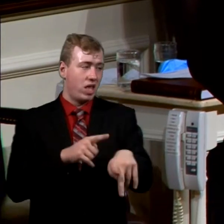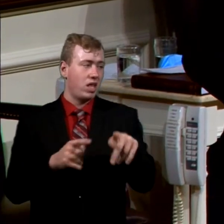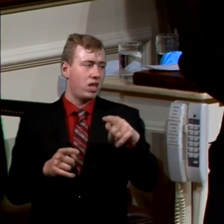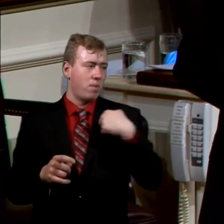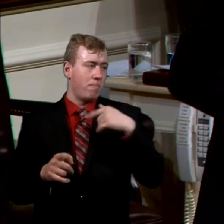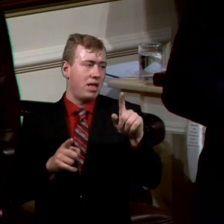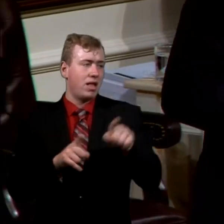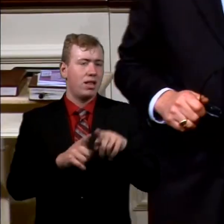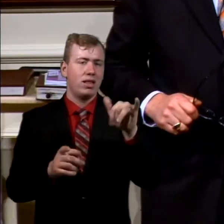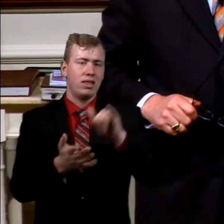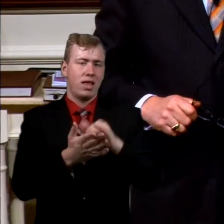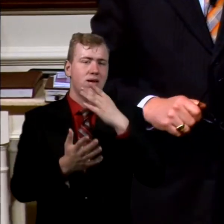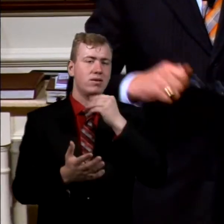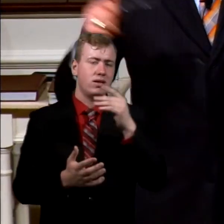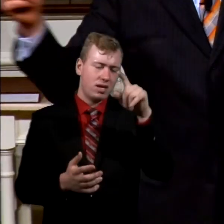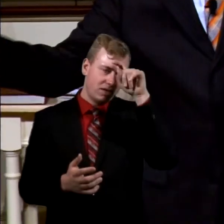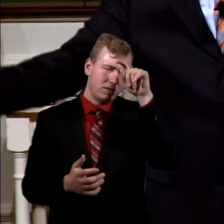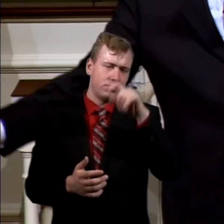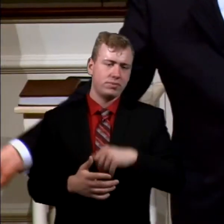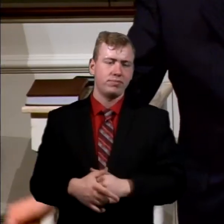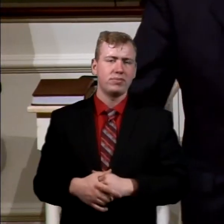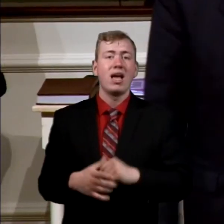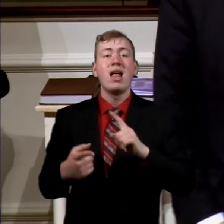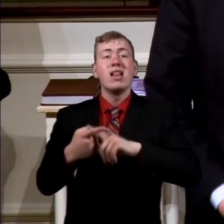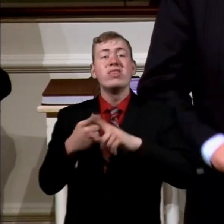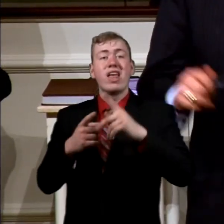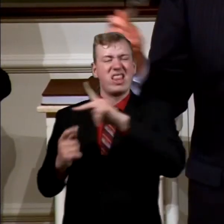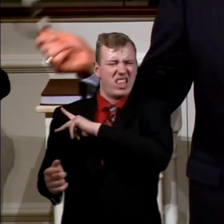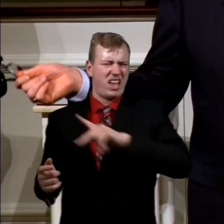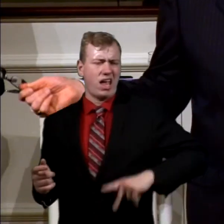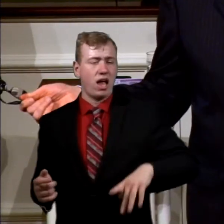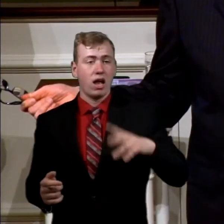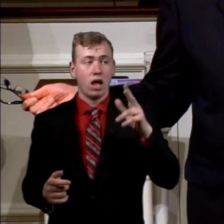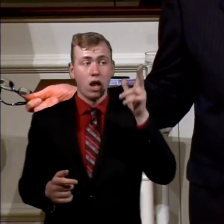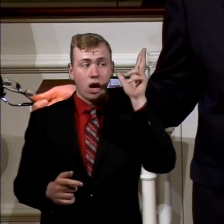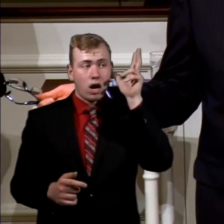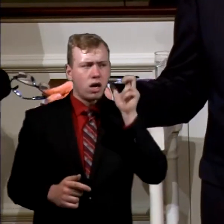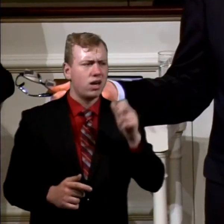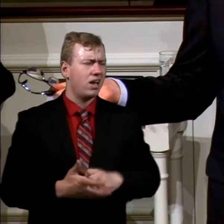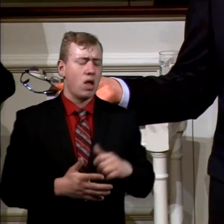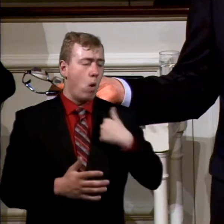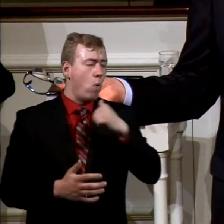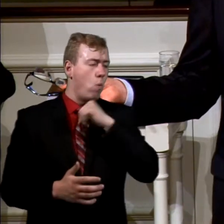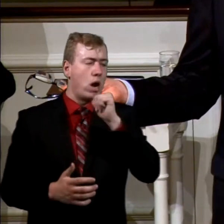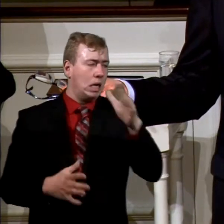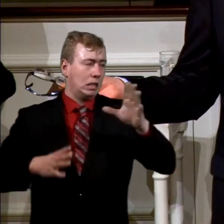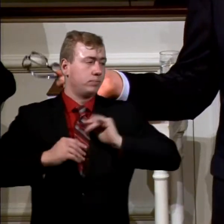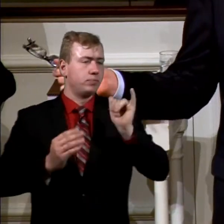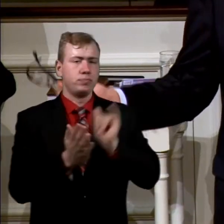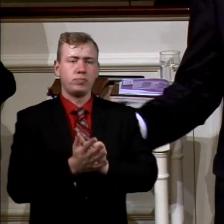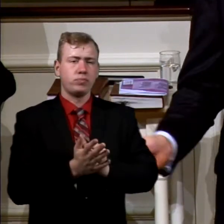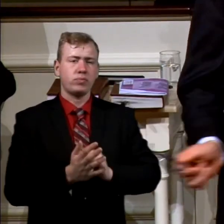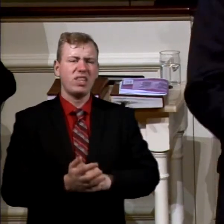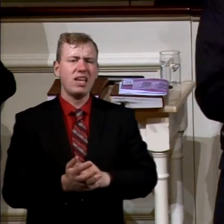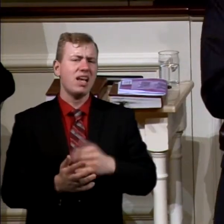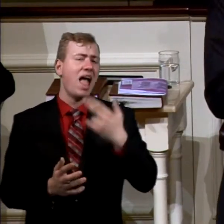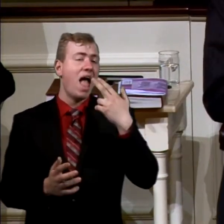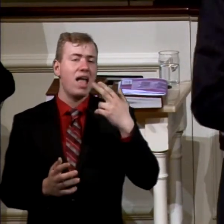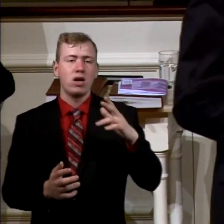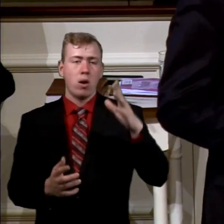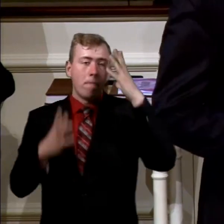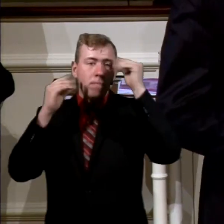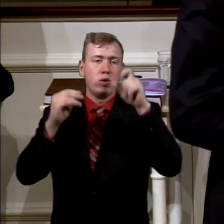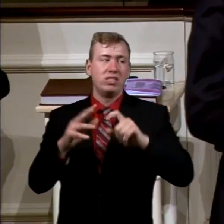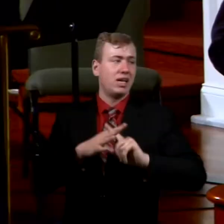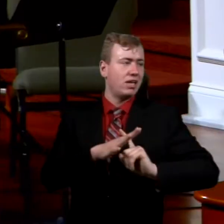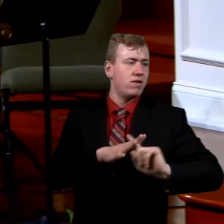in his heart. And then the Pharaoh found out about it. He said, we ain't putting up with that. And he had to flee.